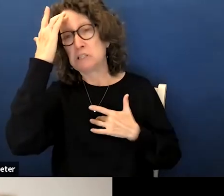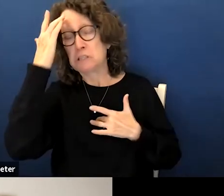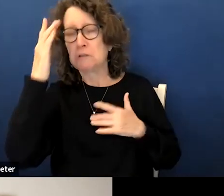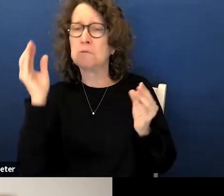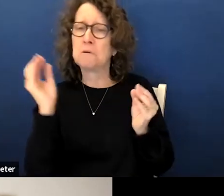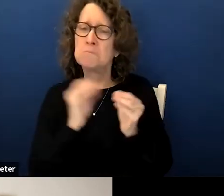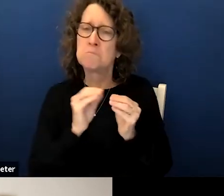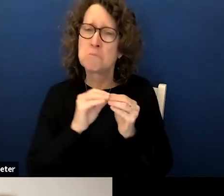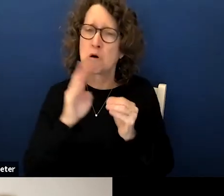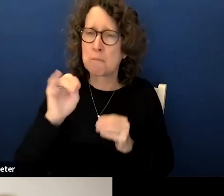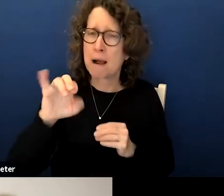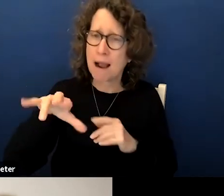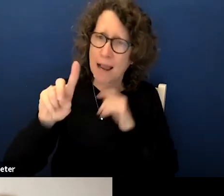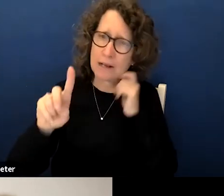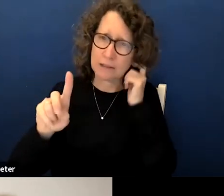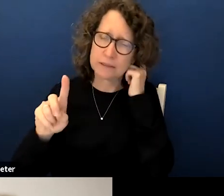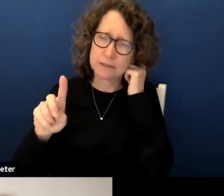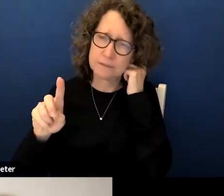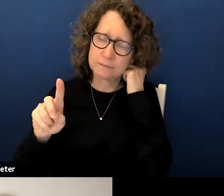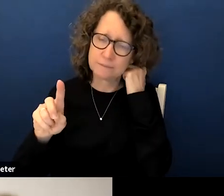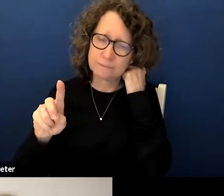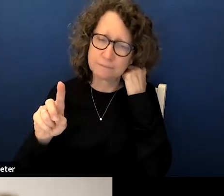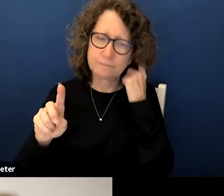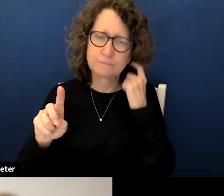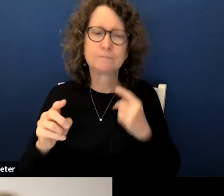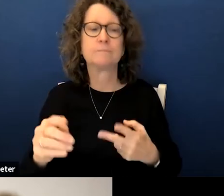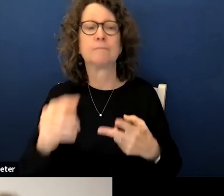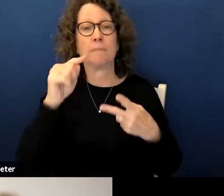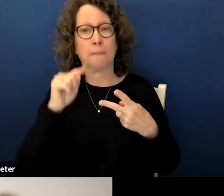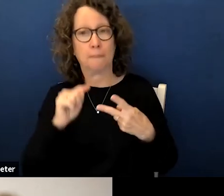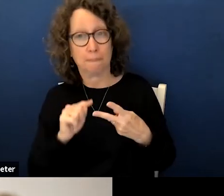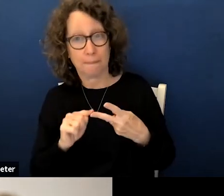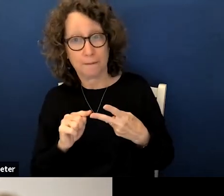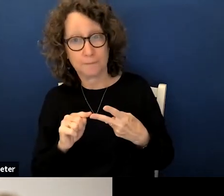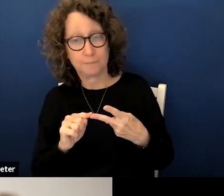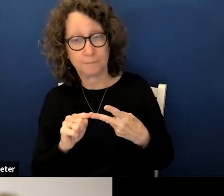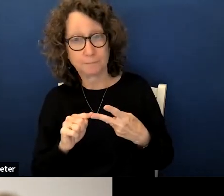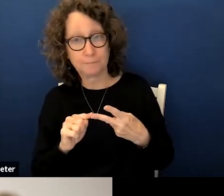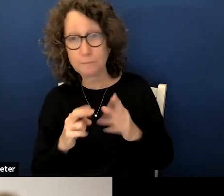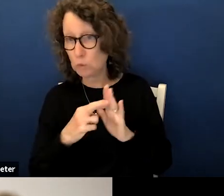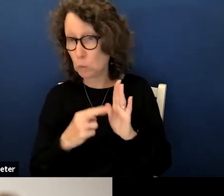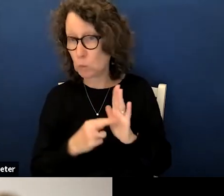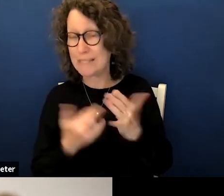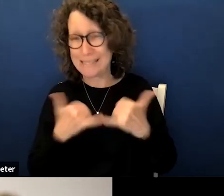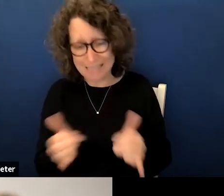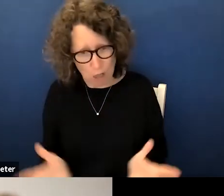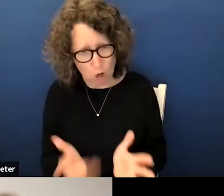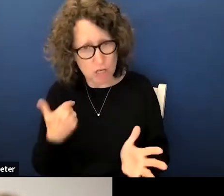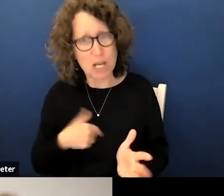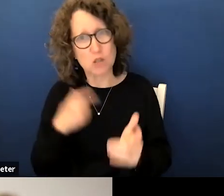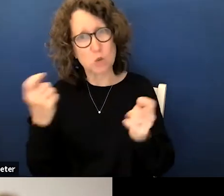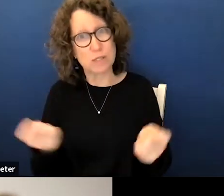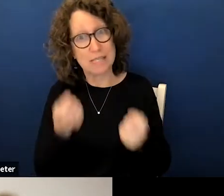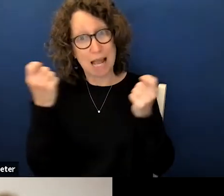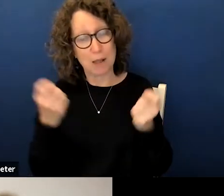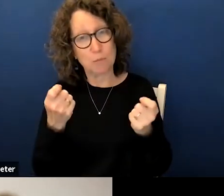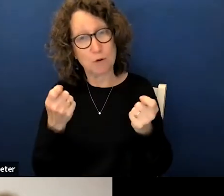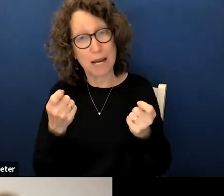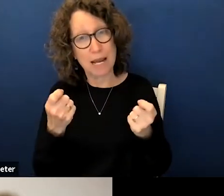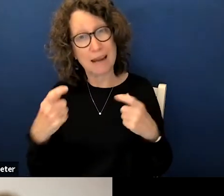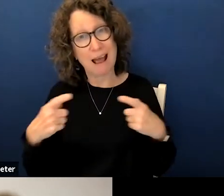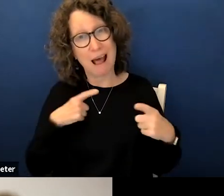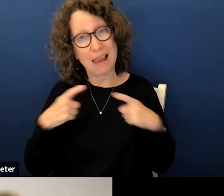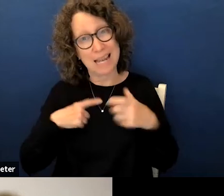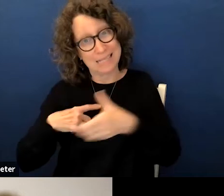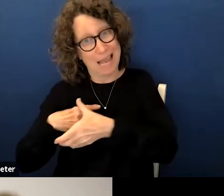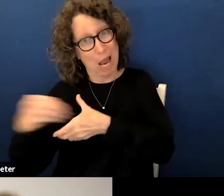serious second they're still encouraging us to celebrate holidays